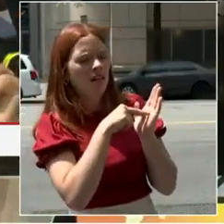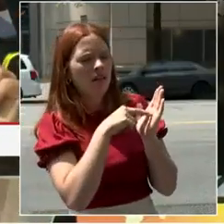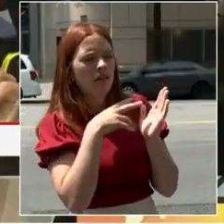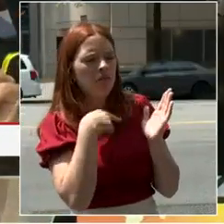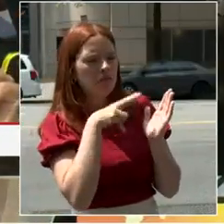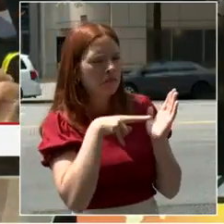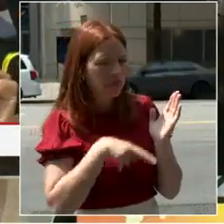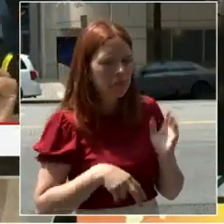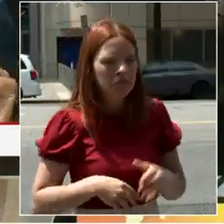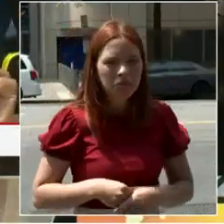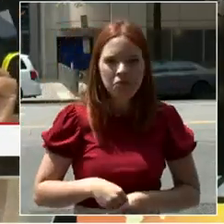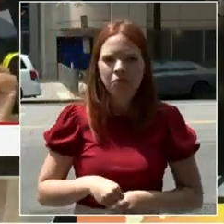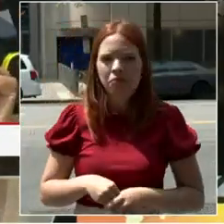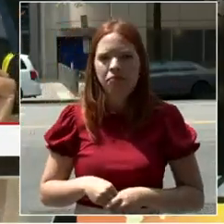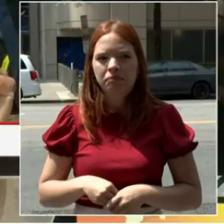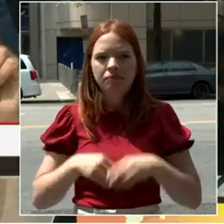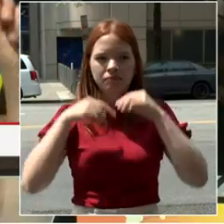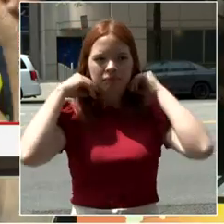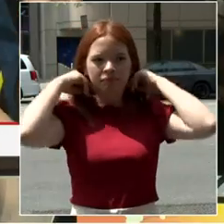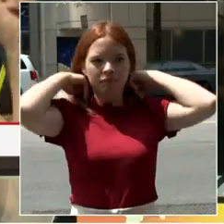competitive procurement process.